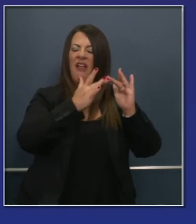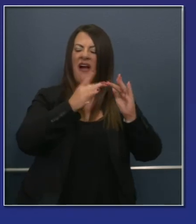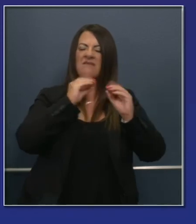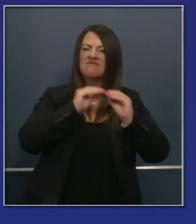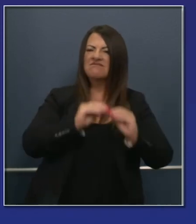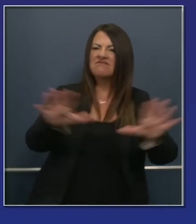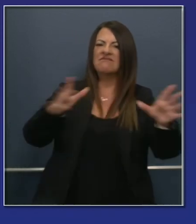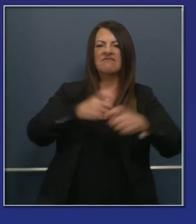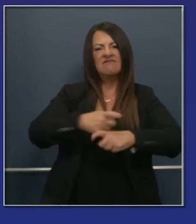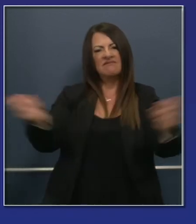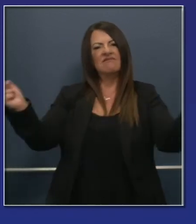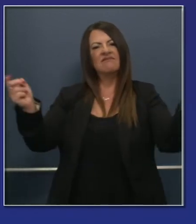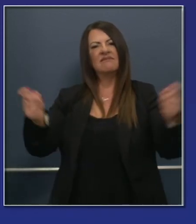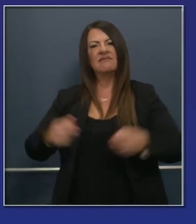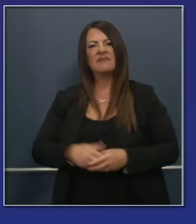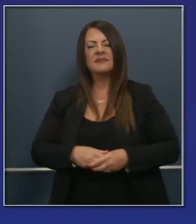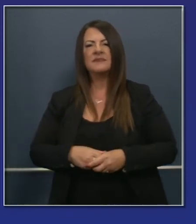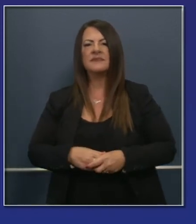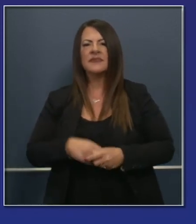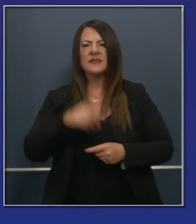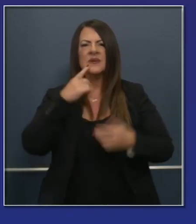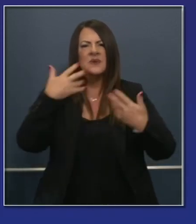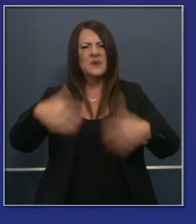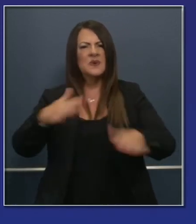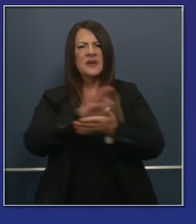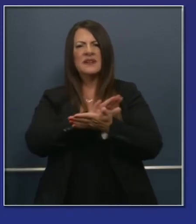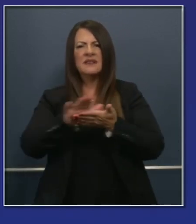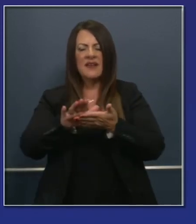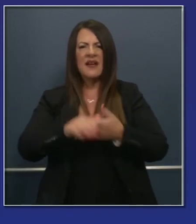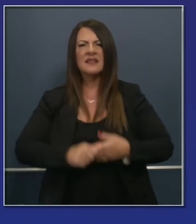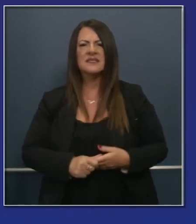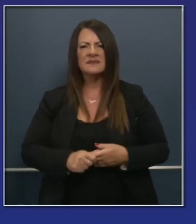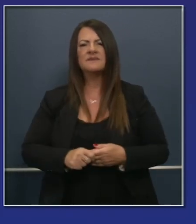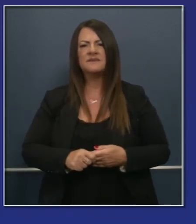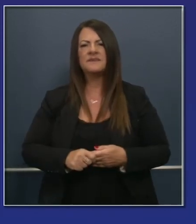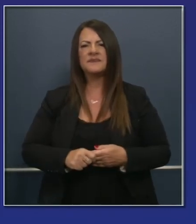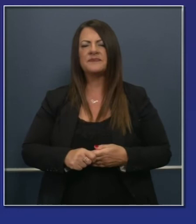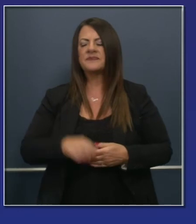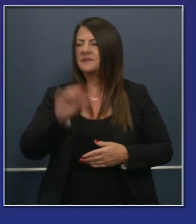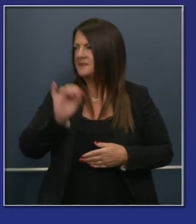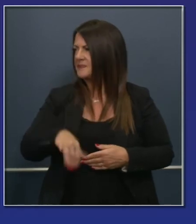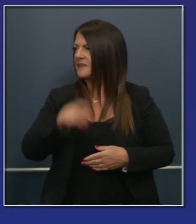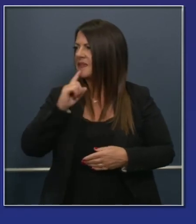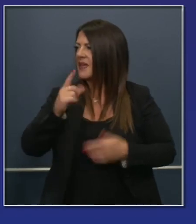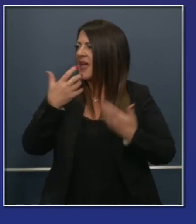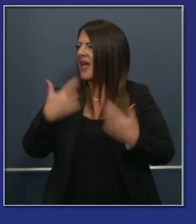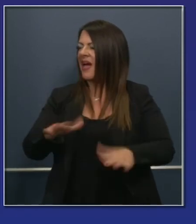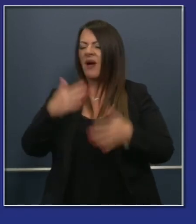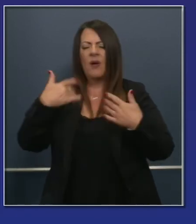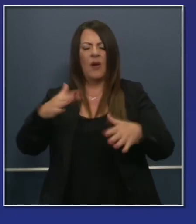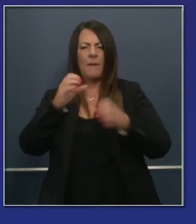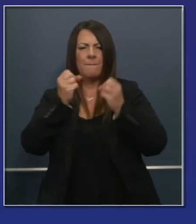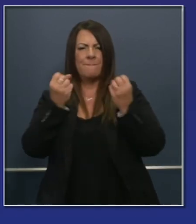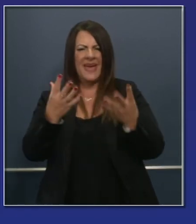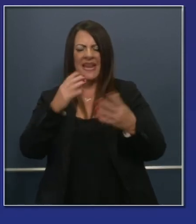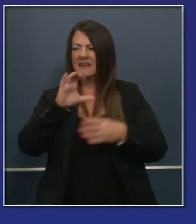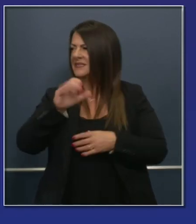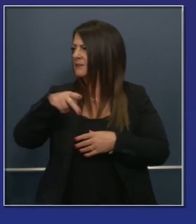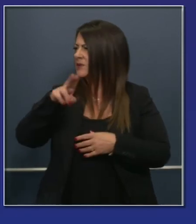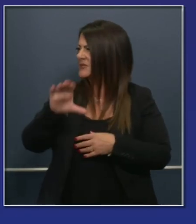Public Utilities Commission and they've made available an additional 87,000 Wi-Fi hotspots part of our budget